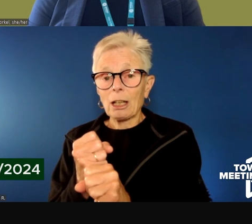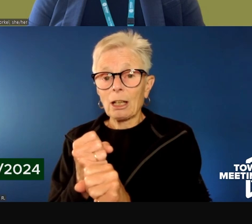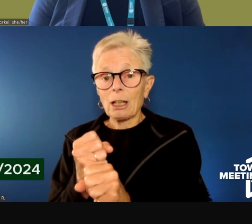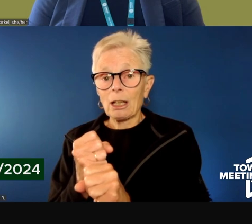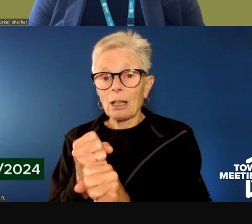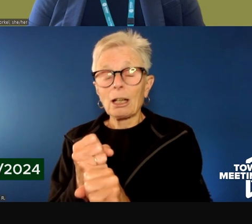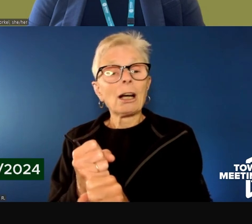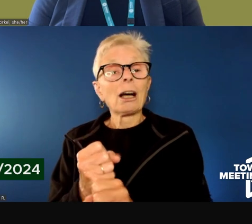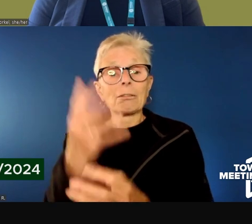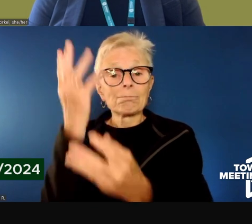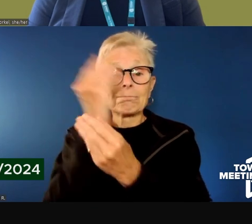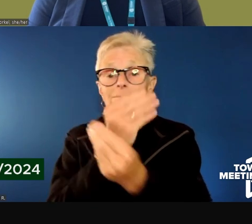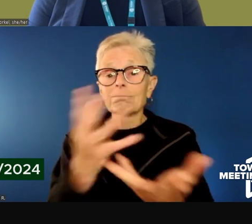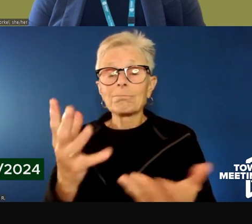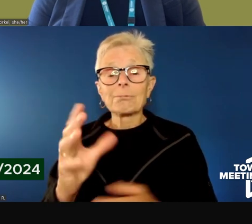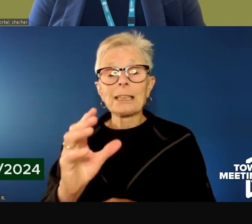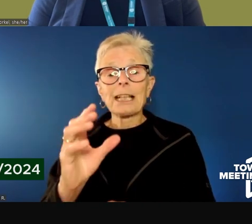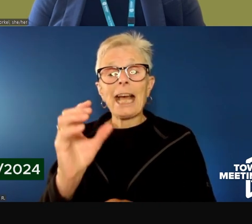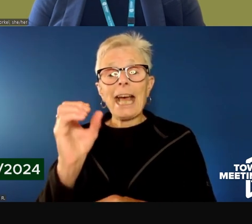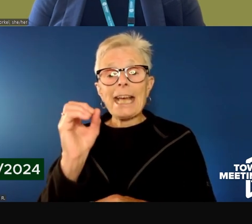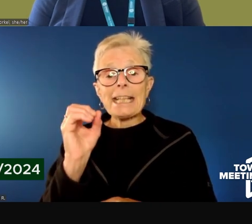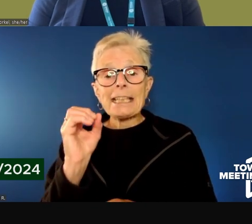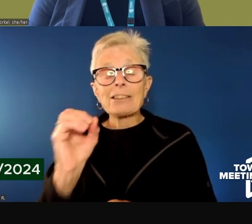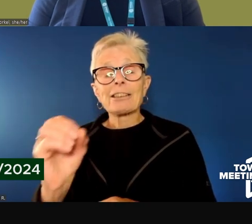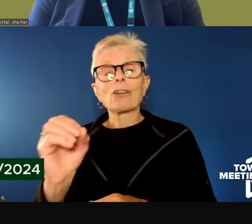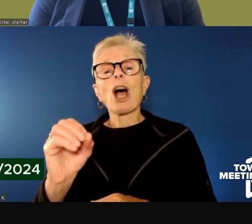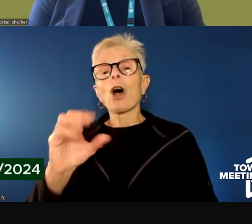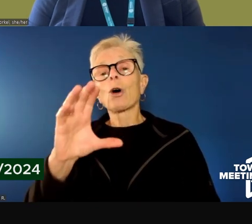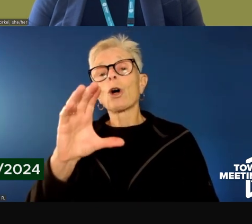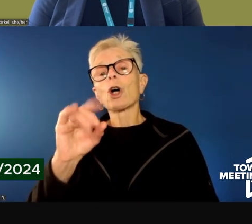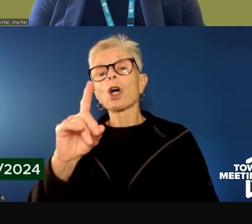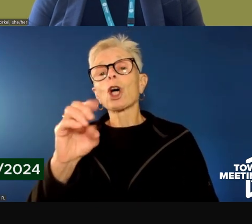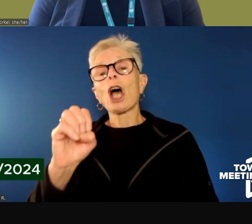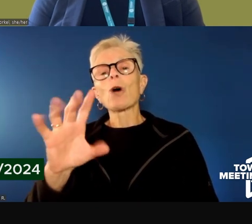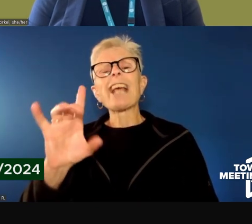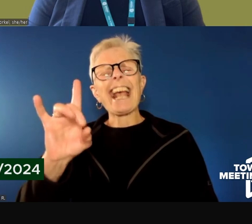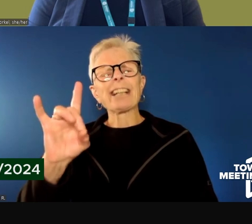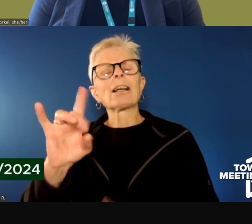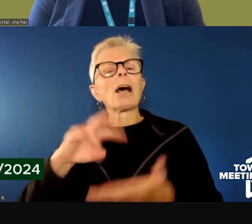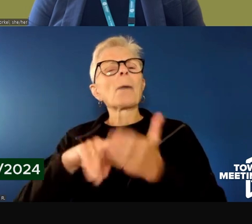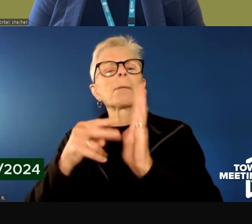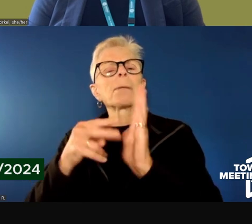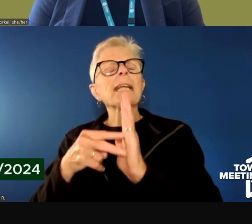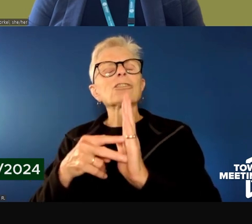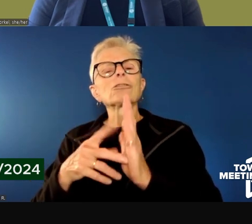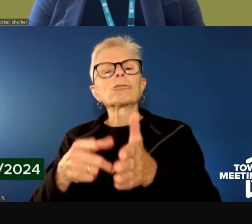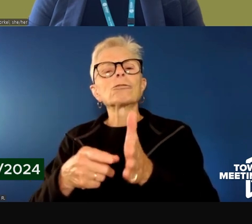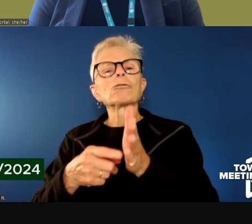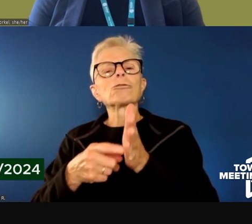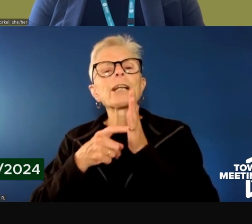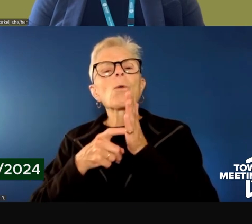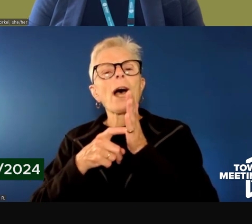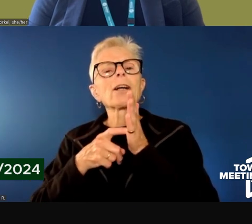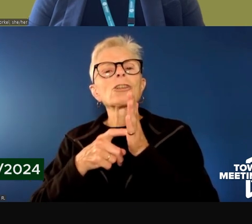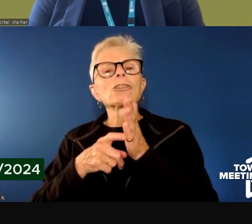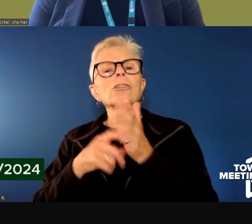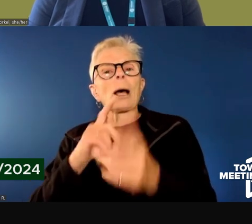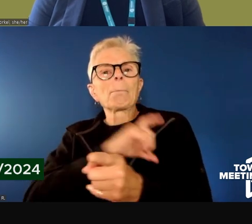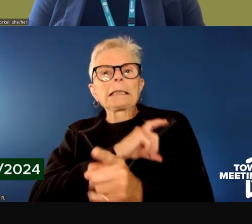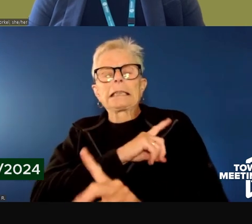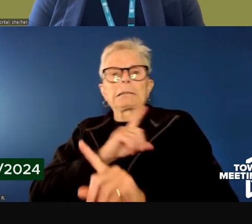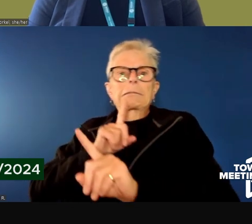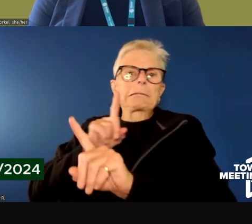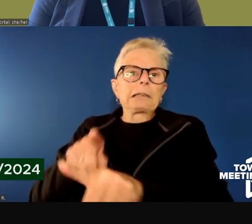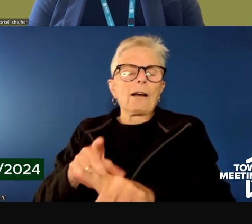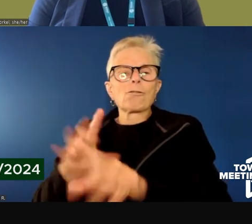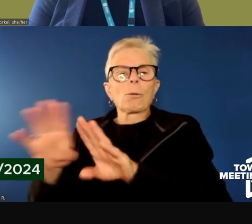zero what we call code eight or behavior responses to